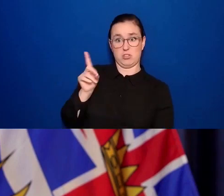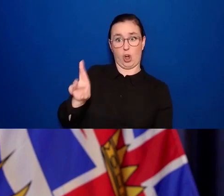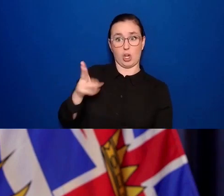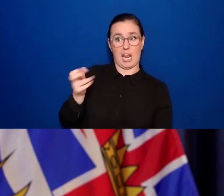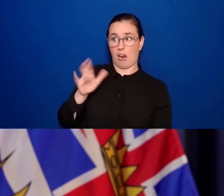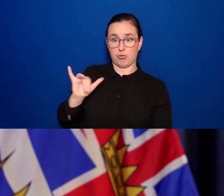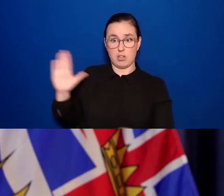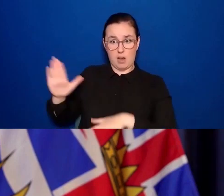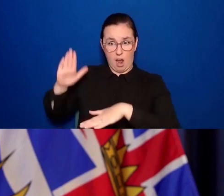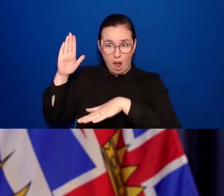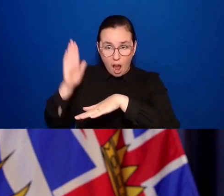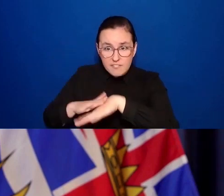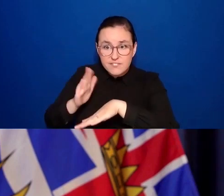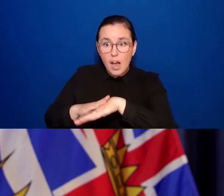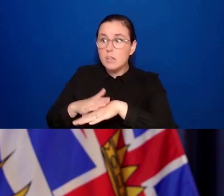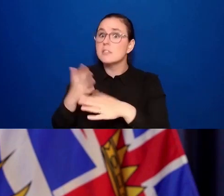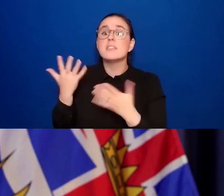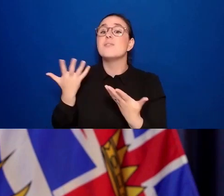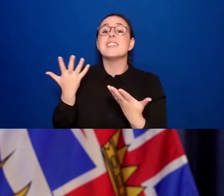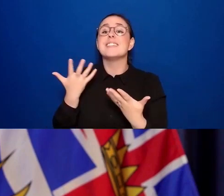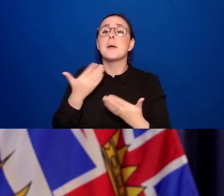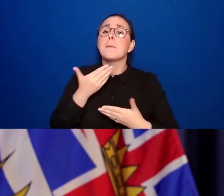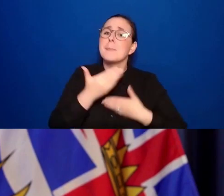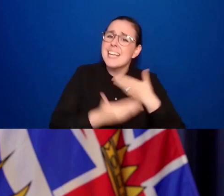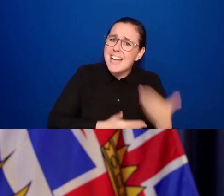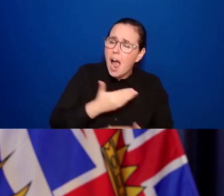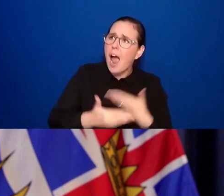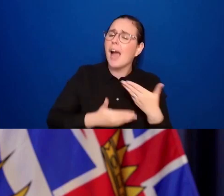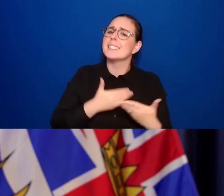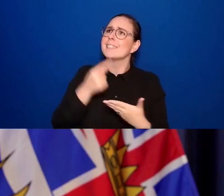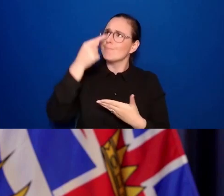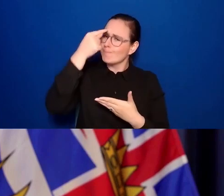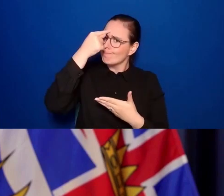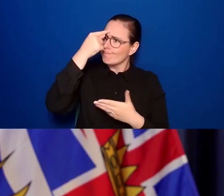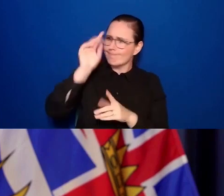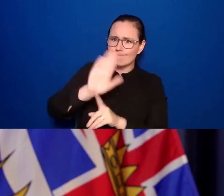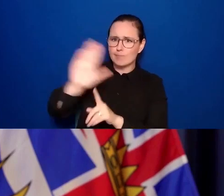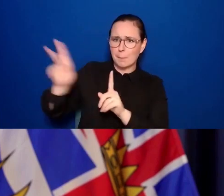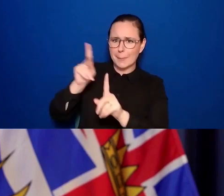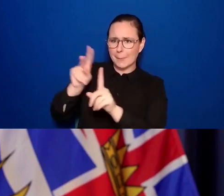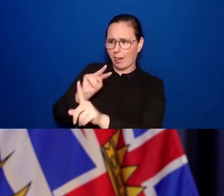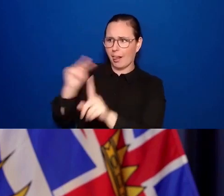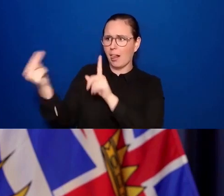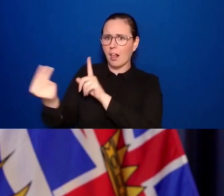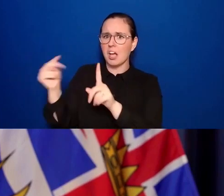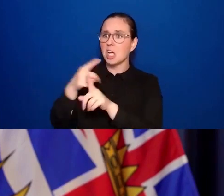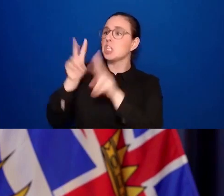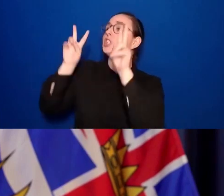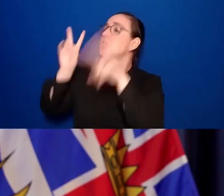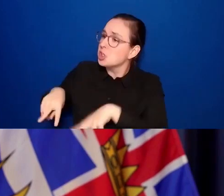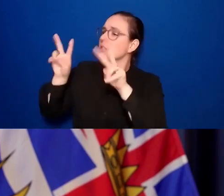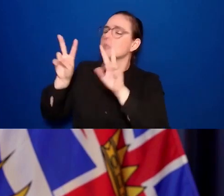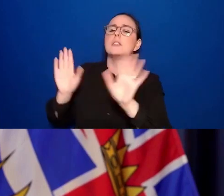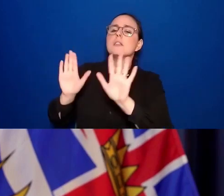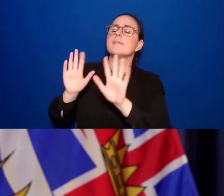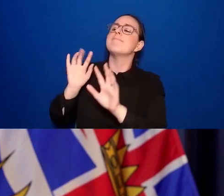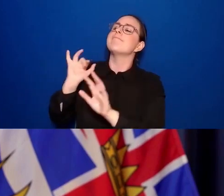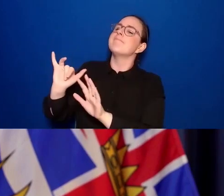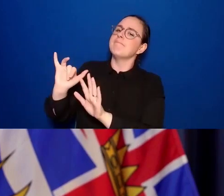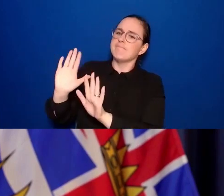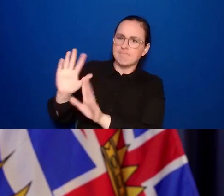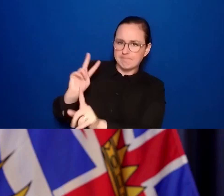Walk a mile in someone else's shoes before you cast judgment upon them. That's how I was raised. And I think the vast majority of British